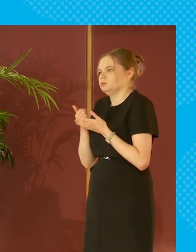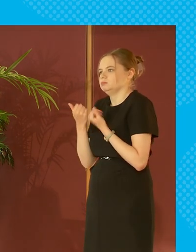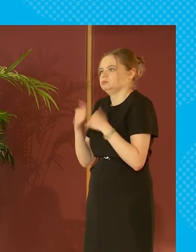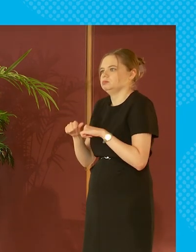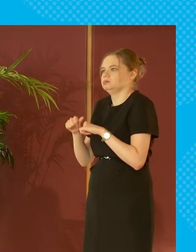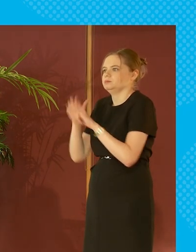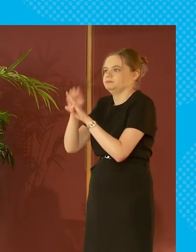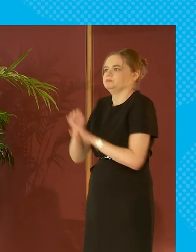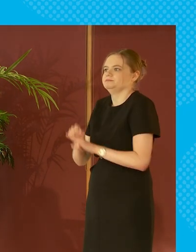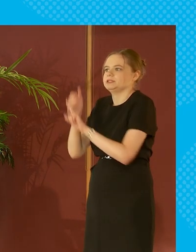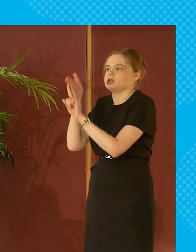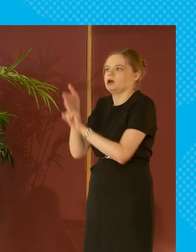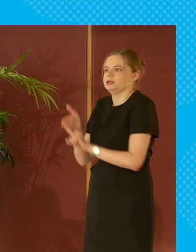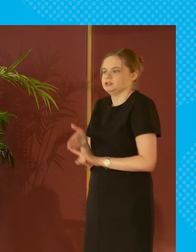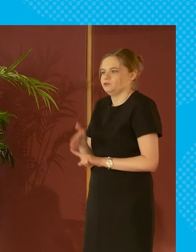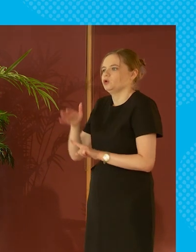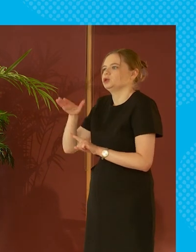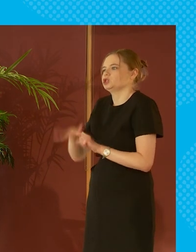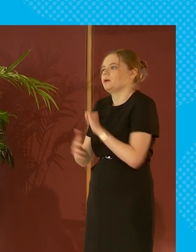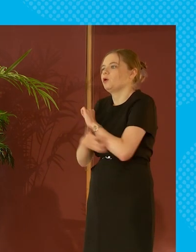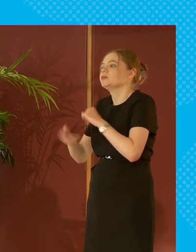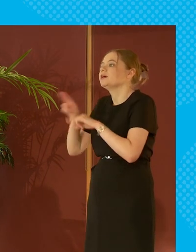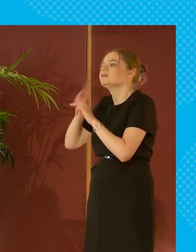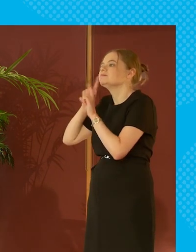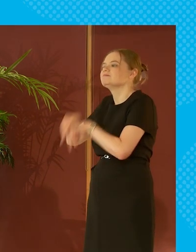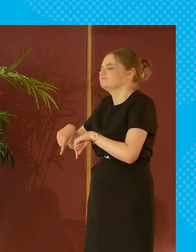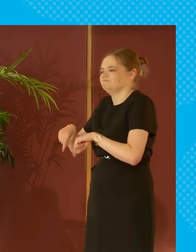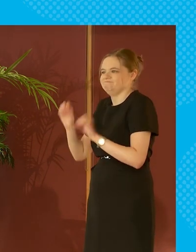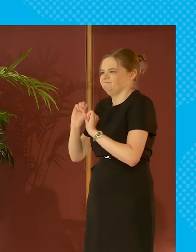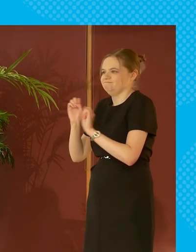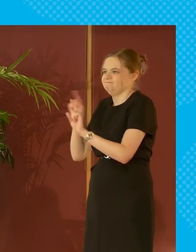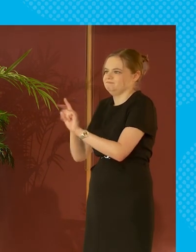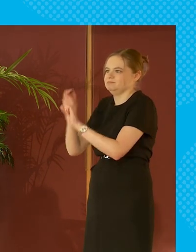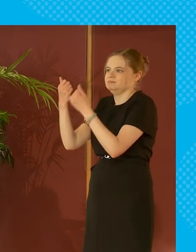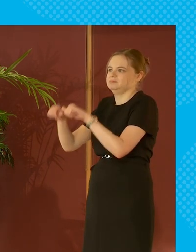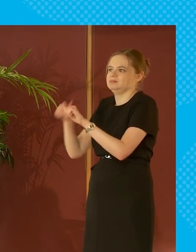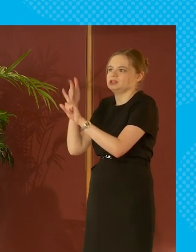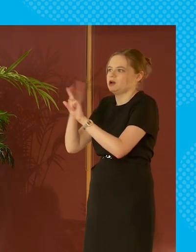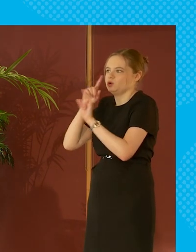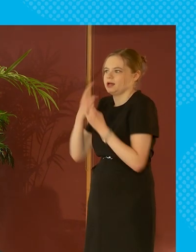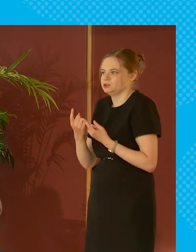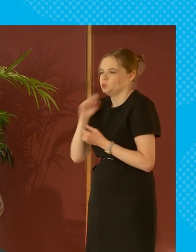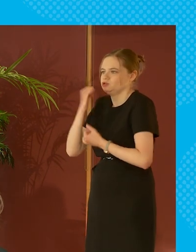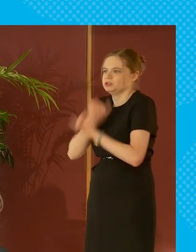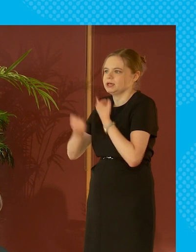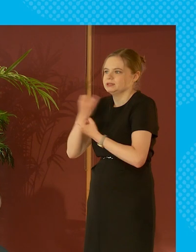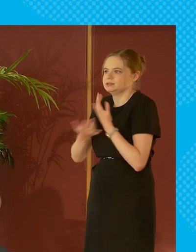poverty targets full stop if we want to ignore that then we will fail to meet our targets and rightly be criticized for it